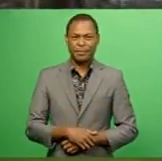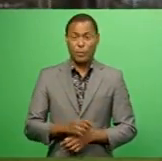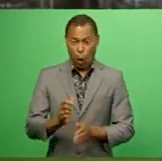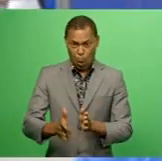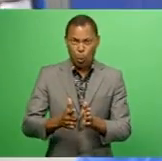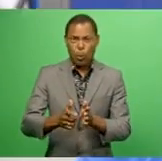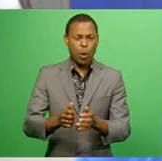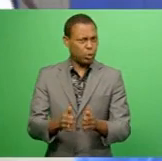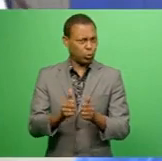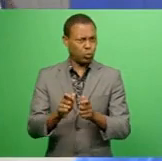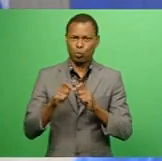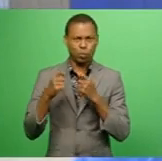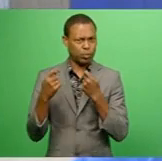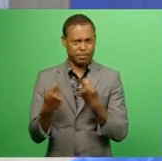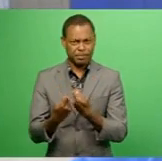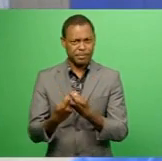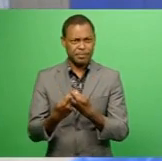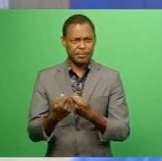It's a very well-calented team.